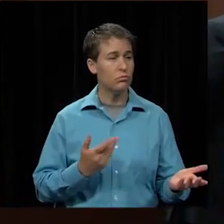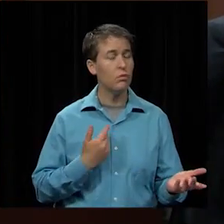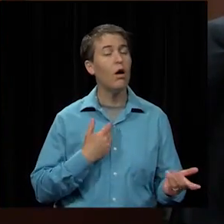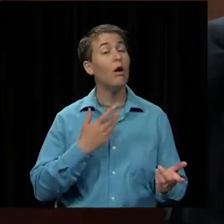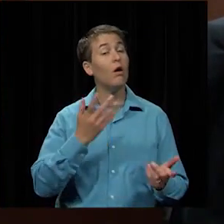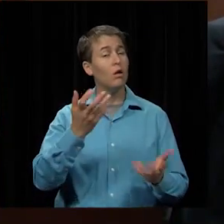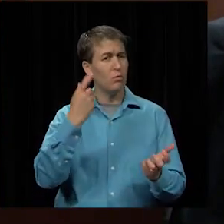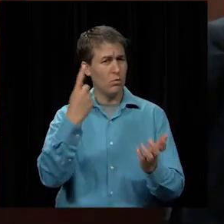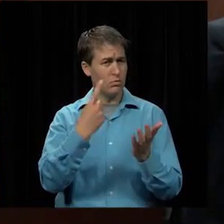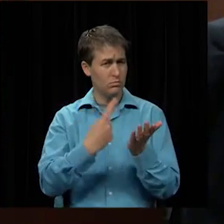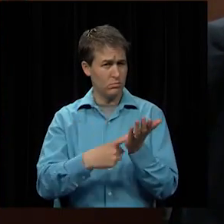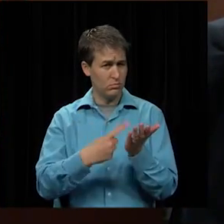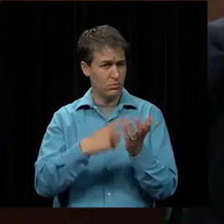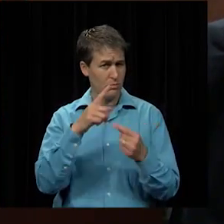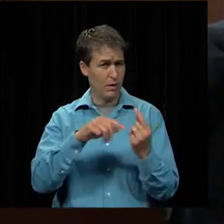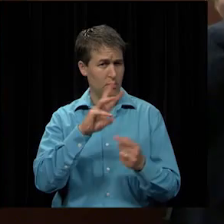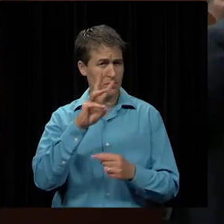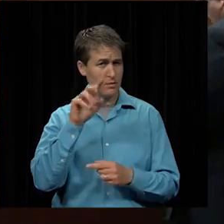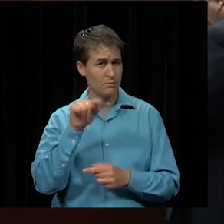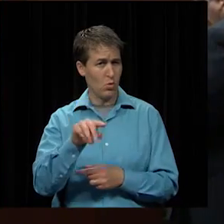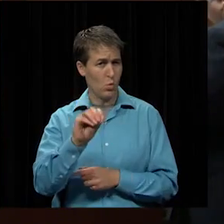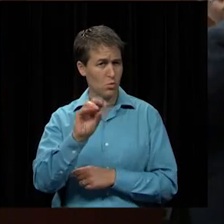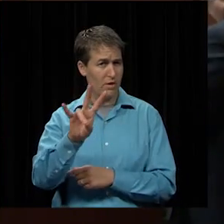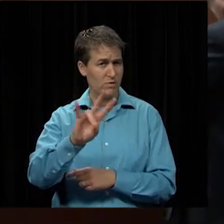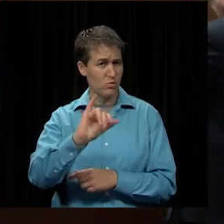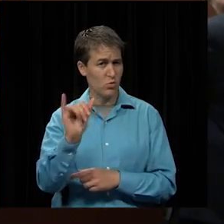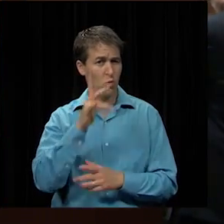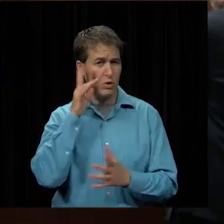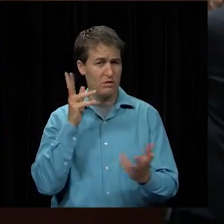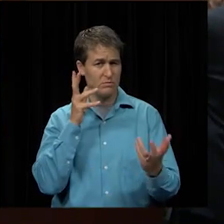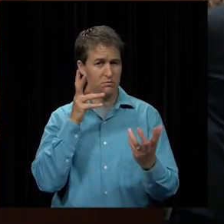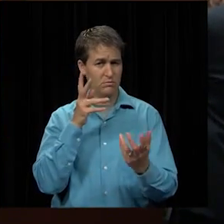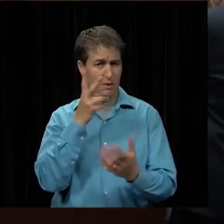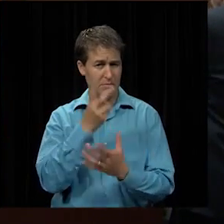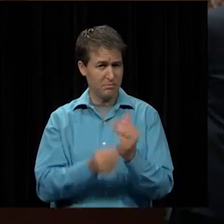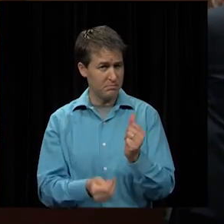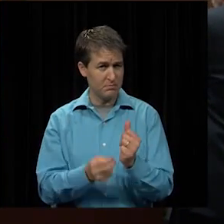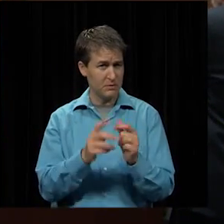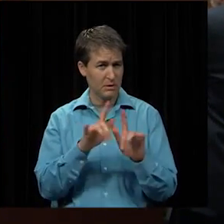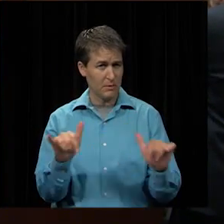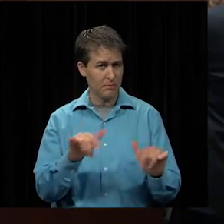speak while you're up here about 6.07 as well and then we can combine the two would that work